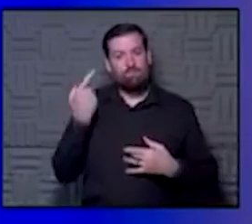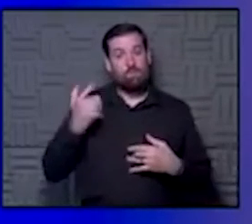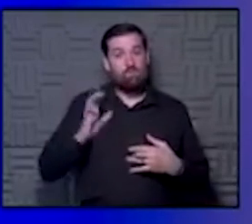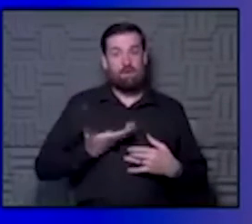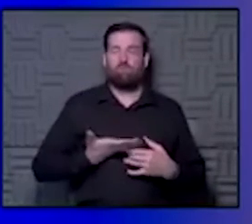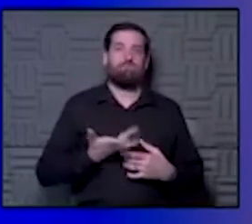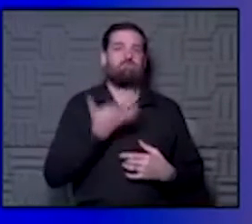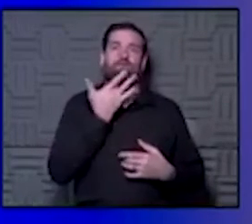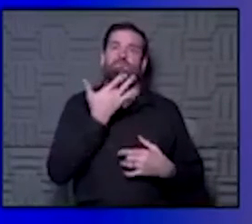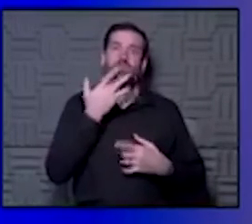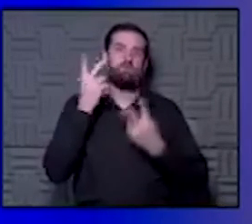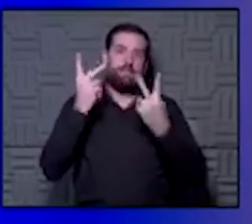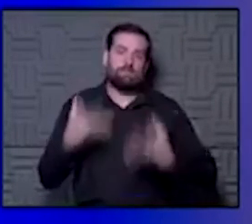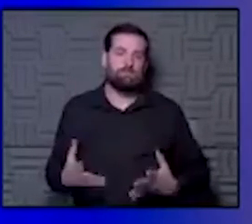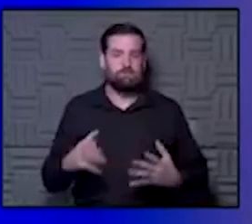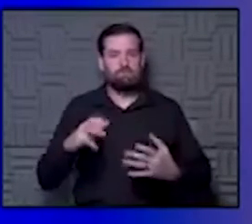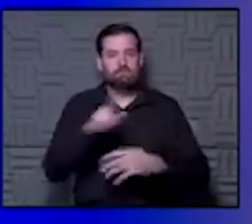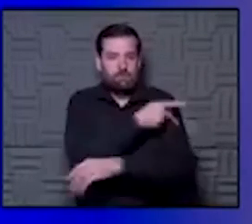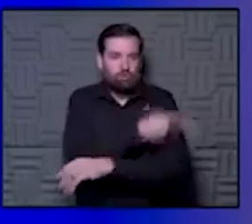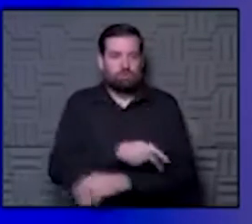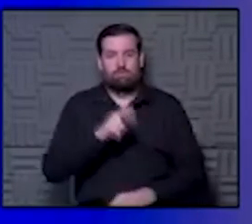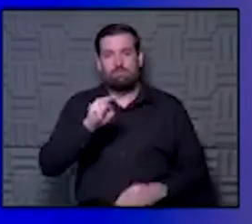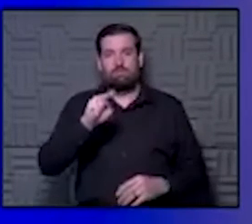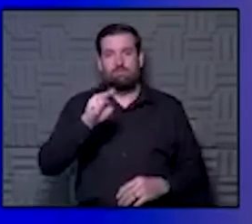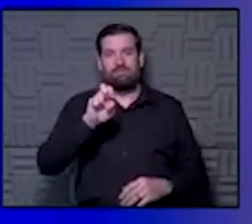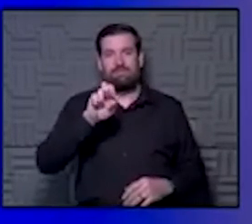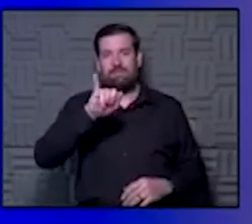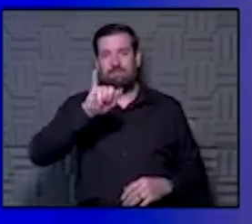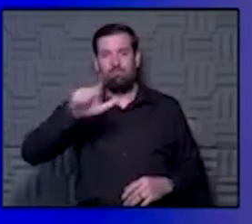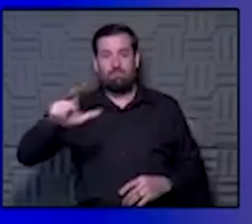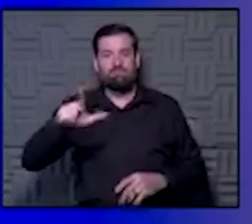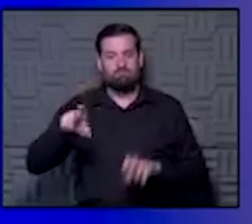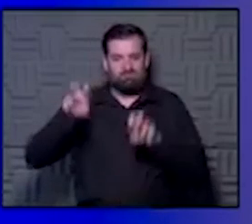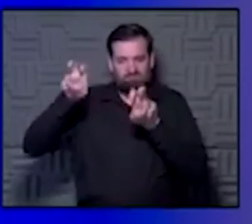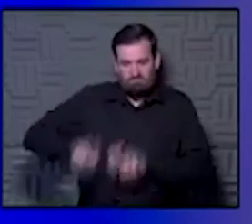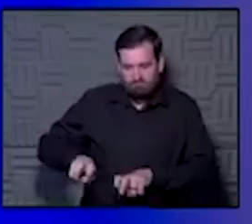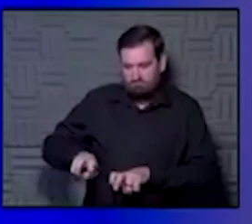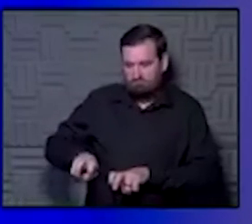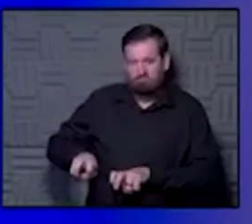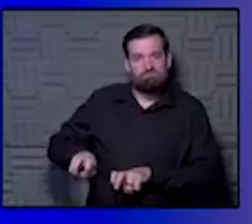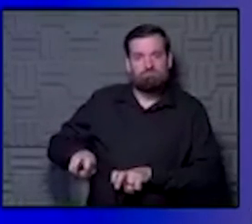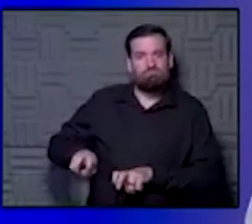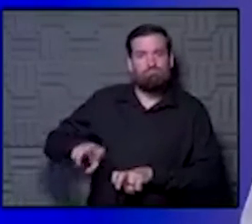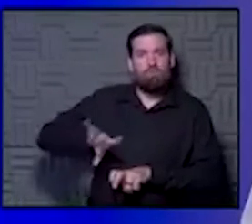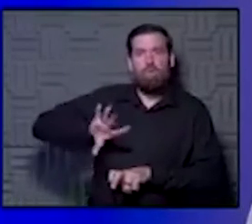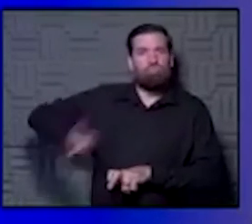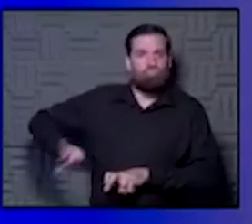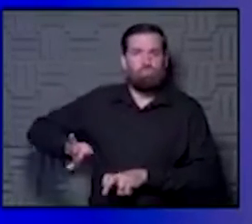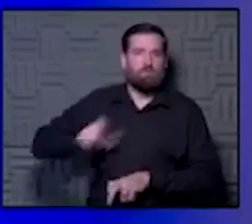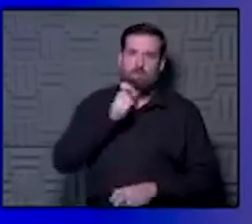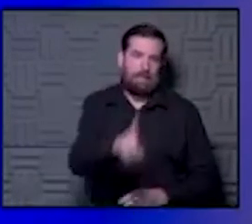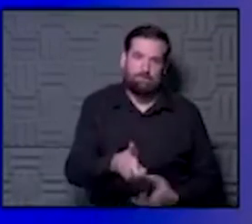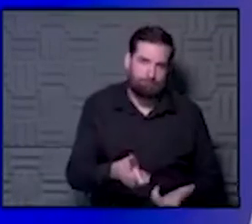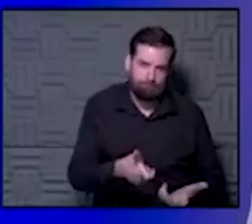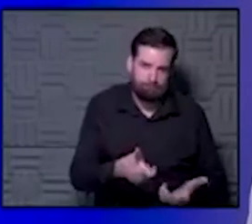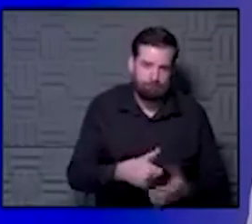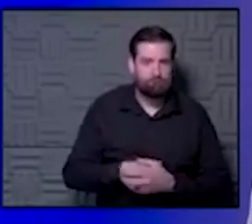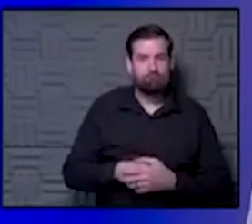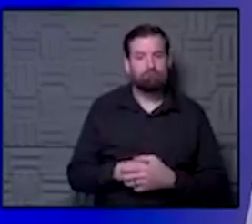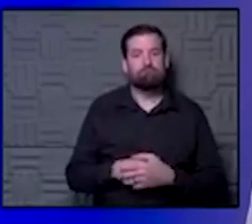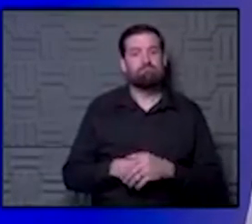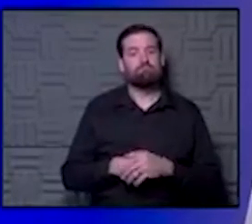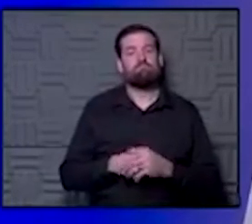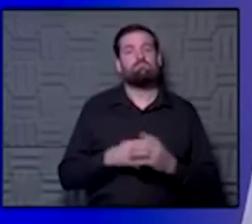favorite guests and patient, Anil, he was sitting next to somebody on the couch, and they did not get it. So it's just these concepts to understand. Nothing